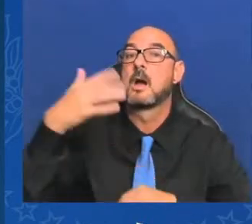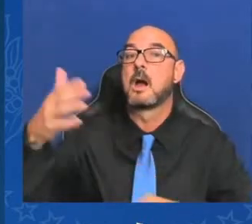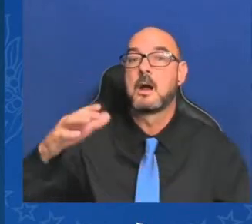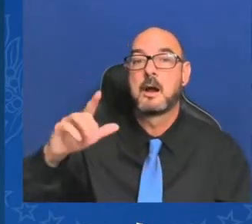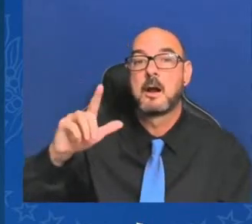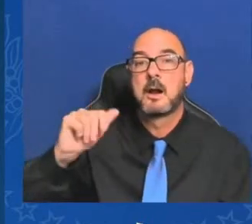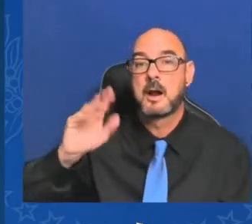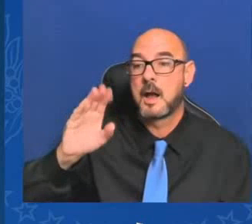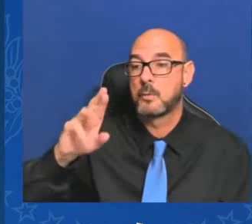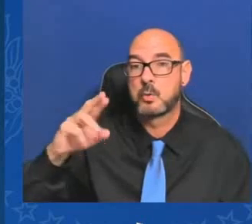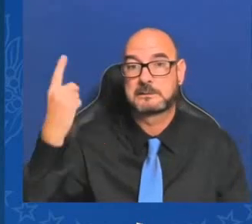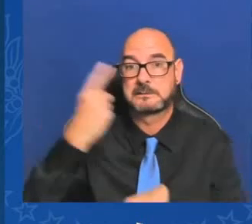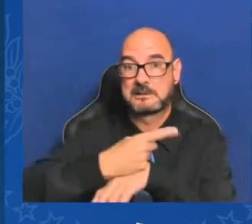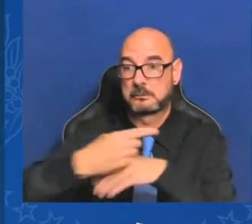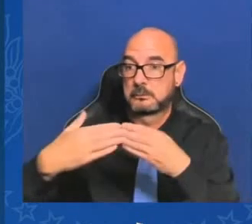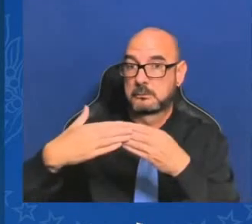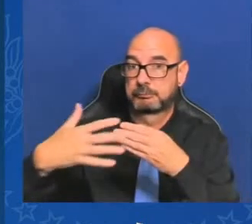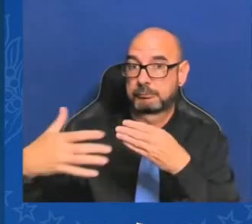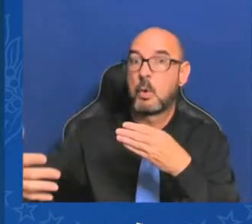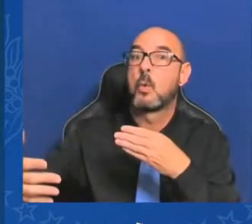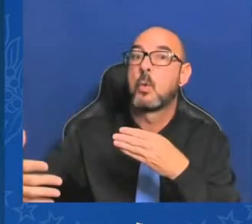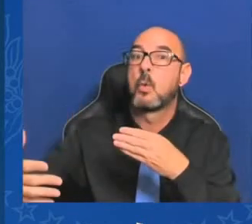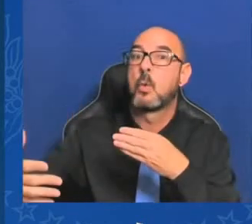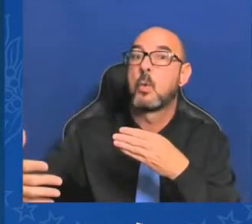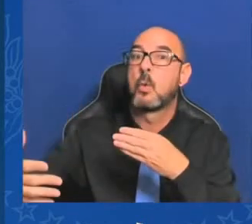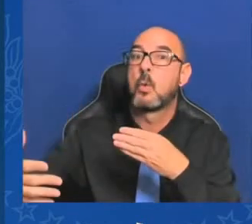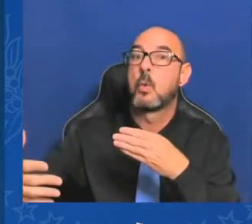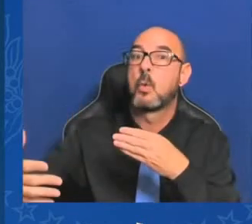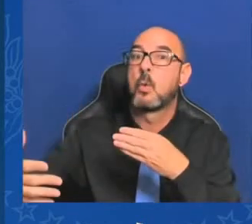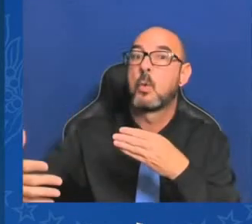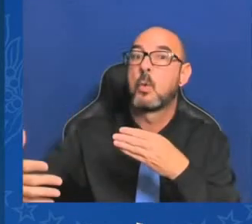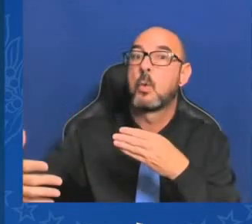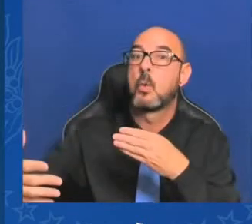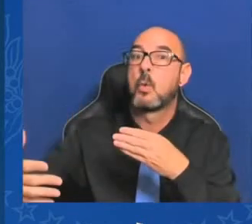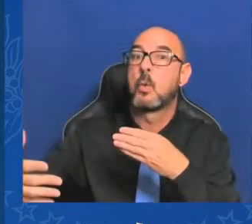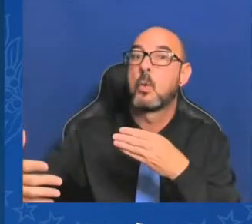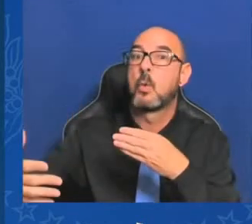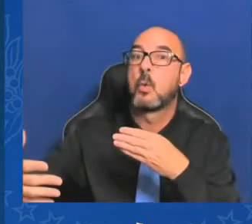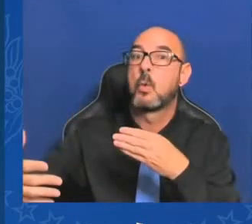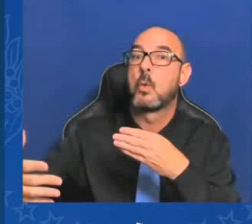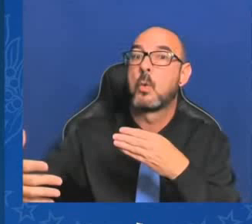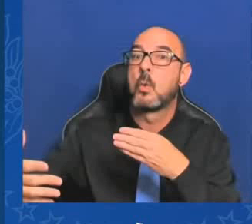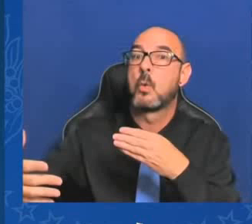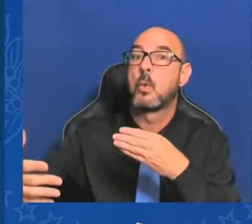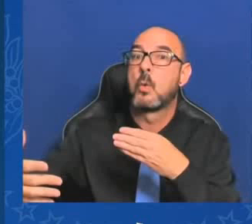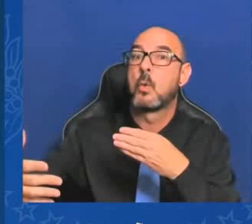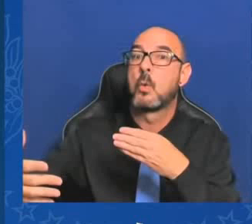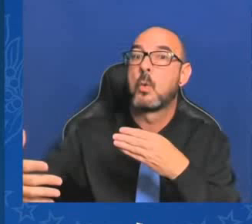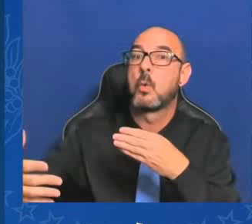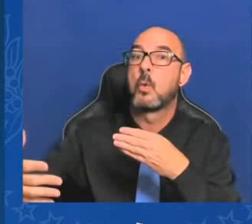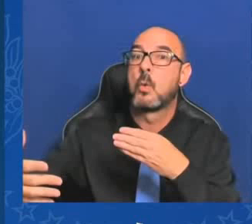So a lot can happen. A lot has already happened. Let's see the